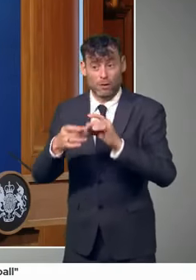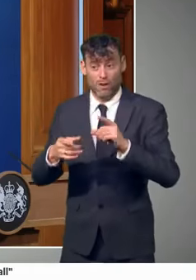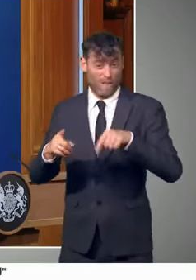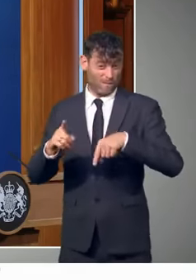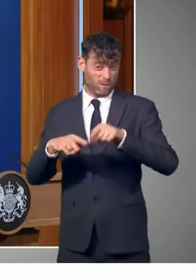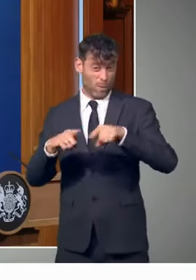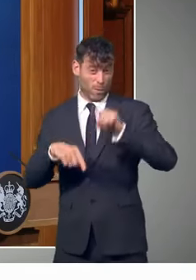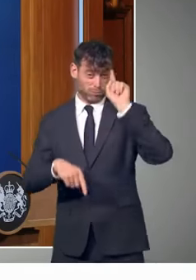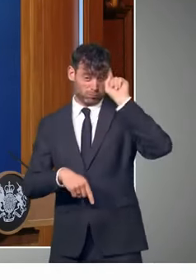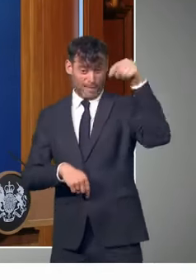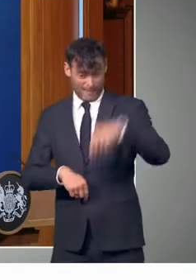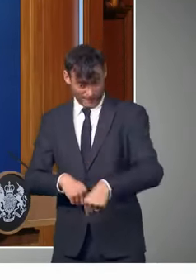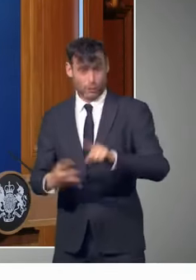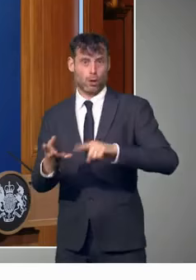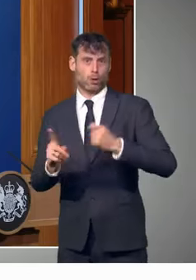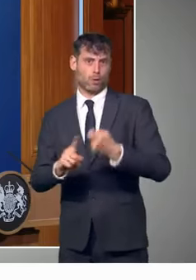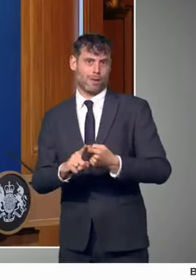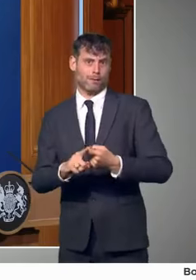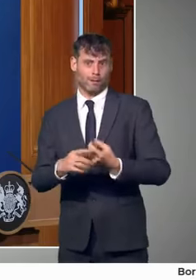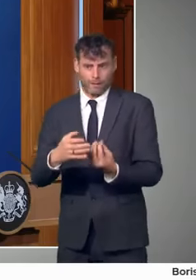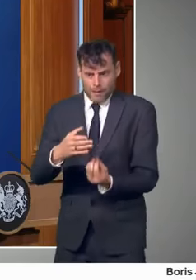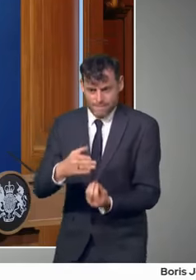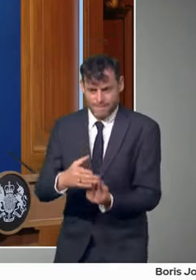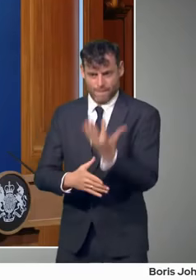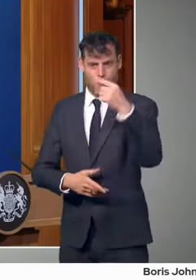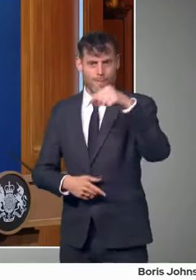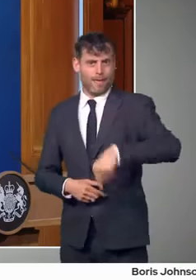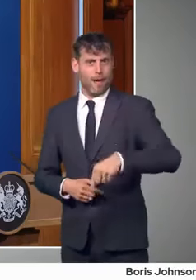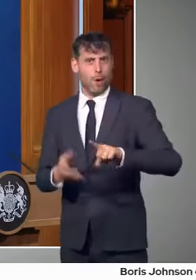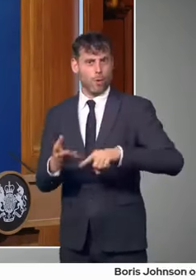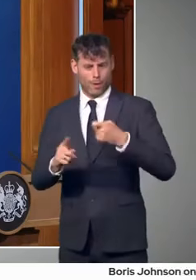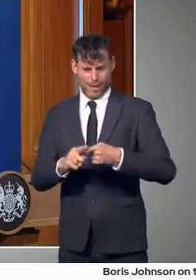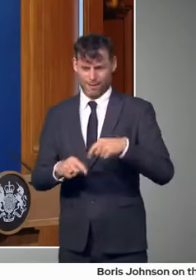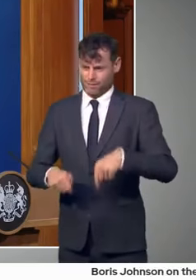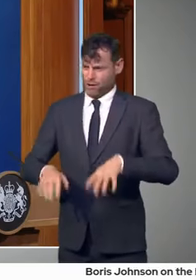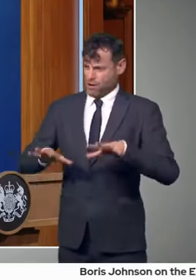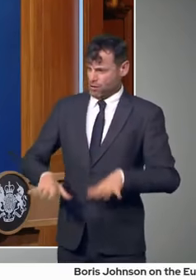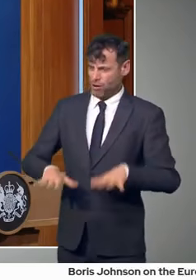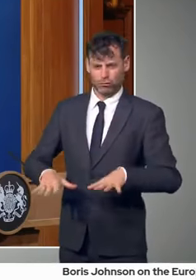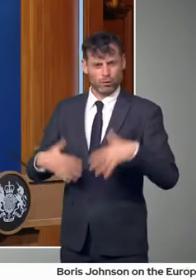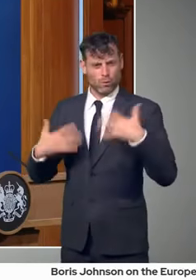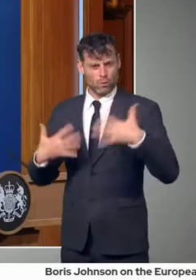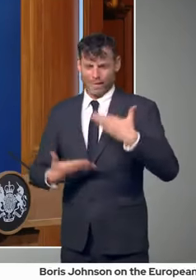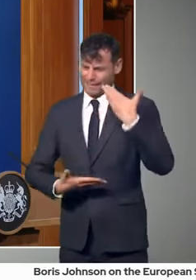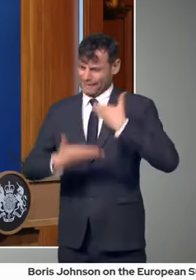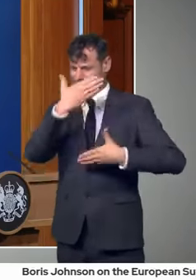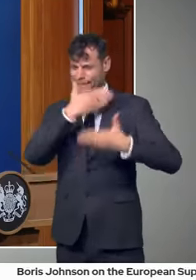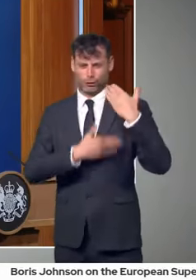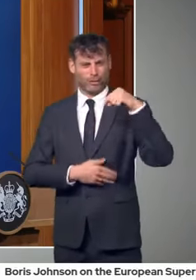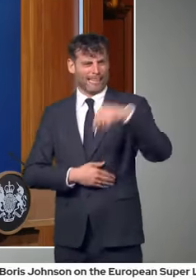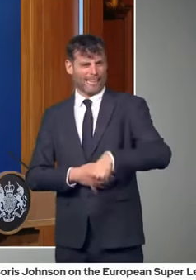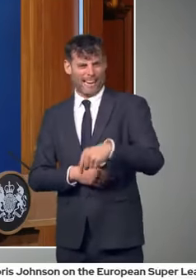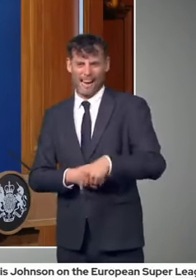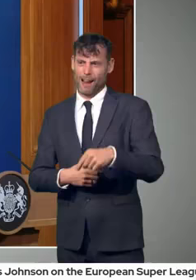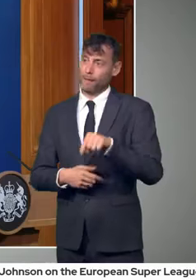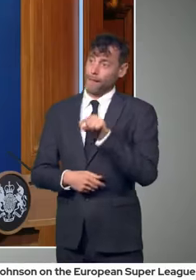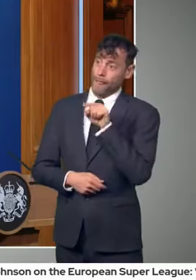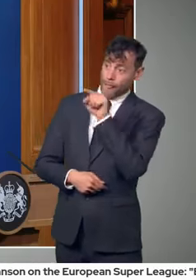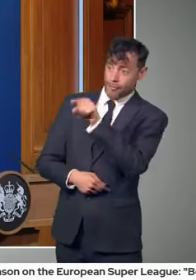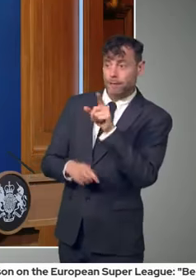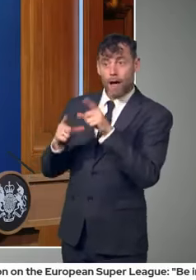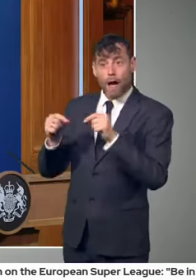glories of this country's cultural heritage. These clubs, these names originate from famous towns and cities